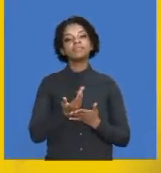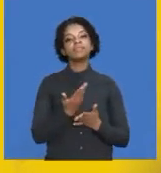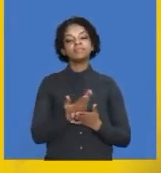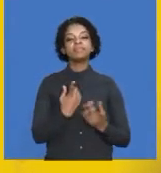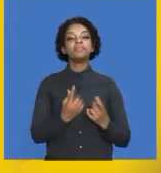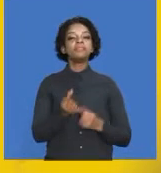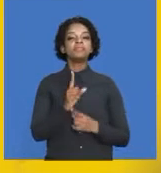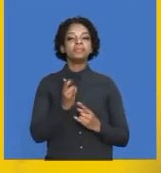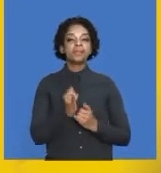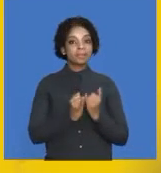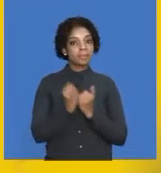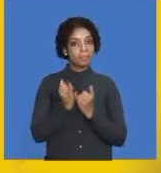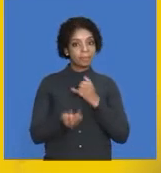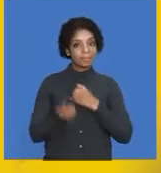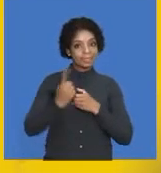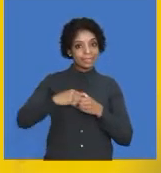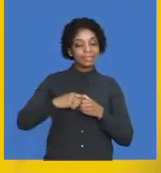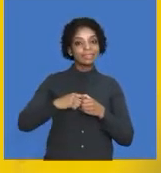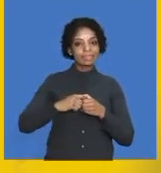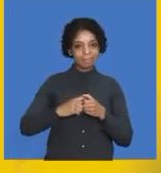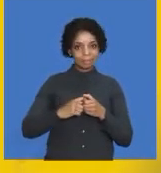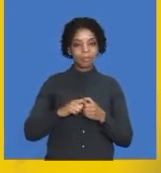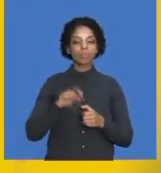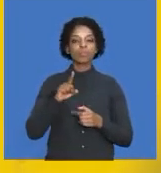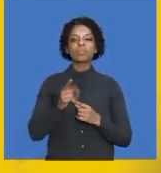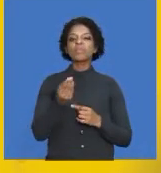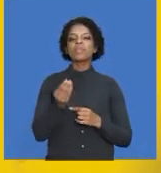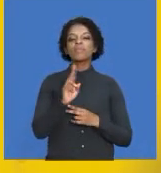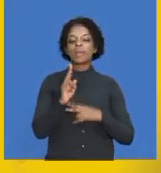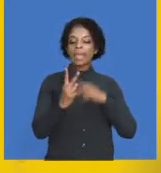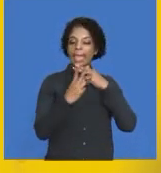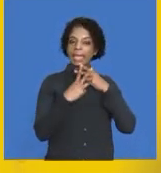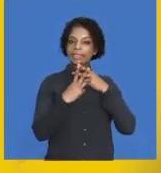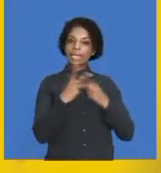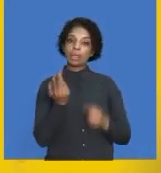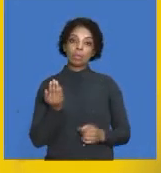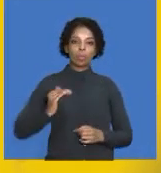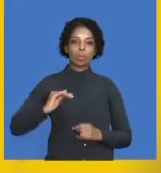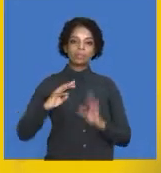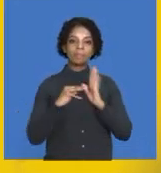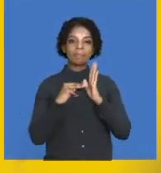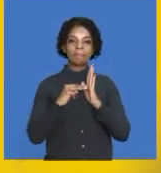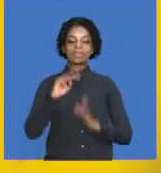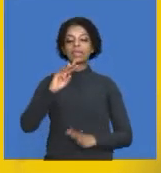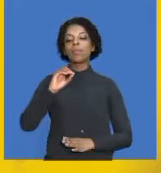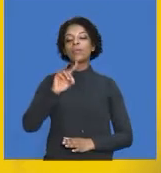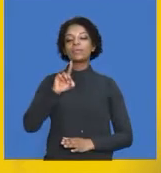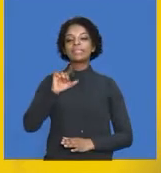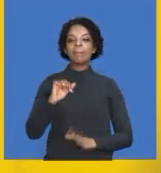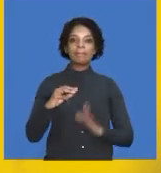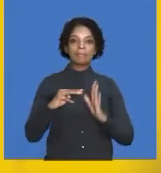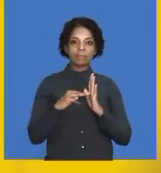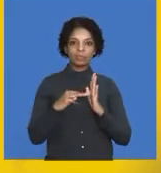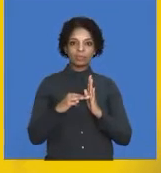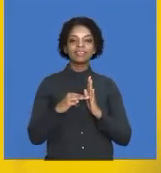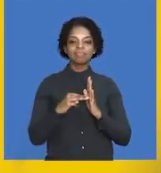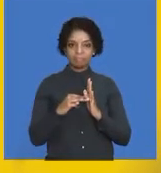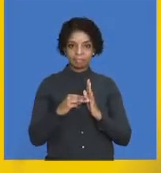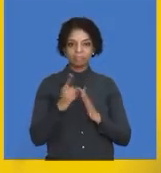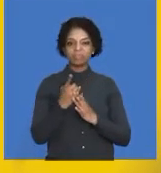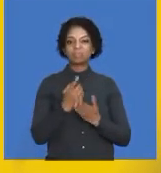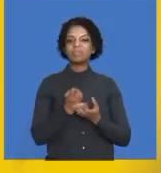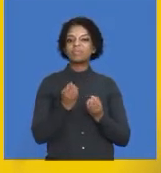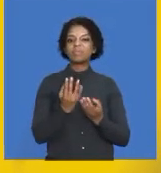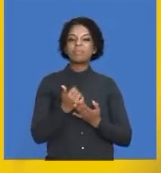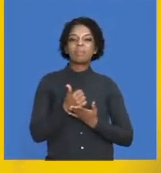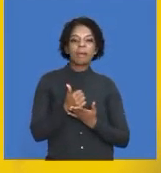Wazzmatrix is bringing you the hashtag Wazzowina competition, where two lucky matriks stand a chance to win two gigs of data. All